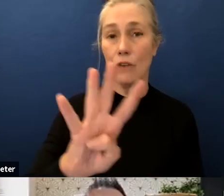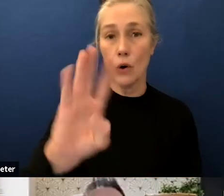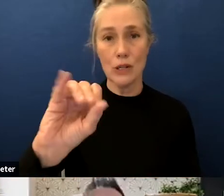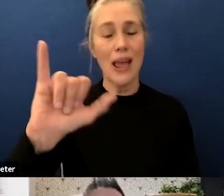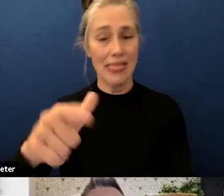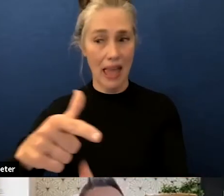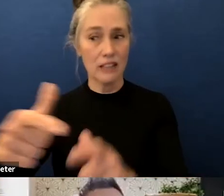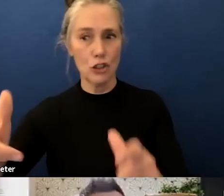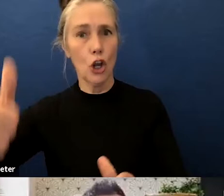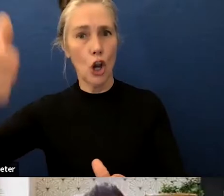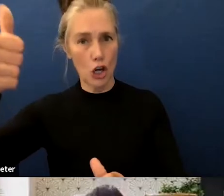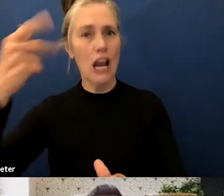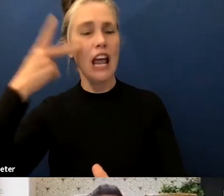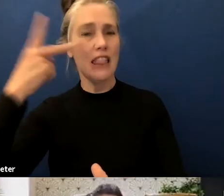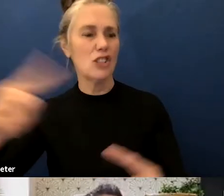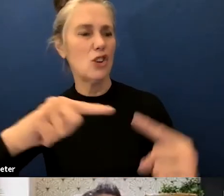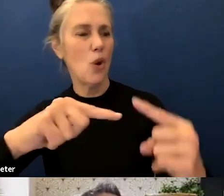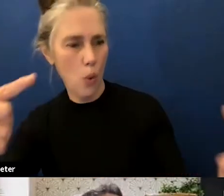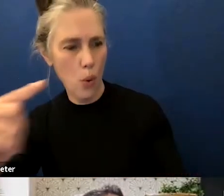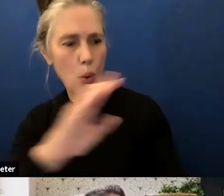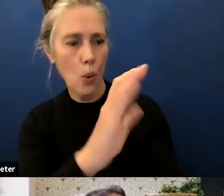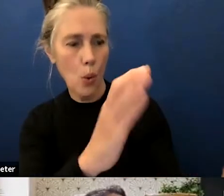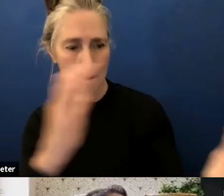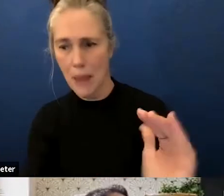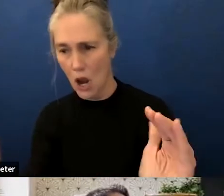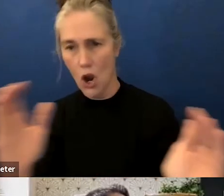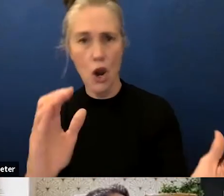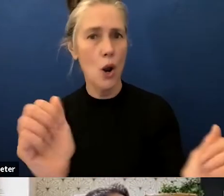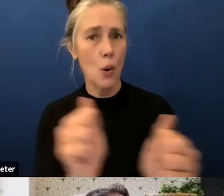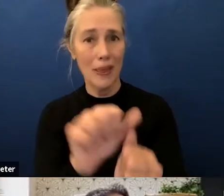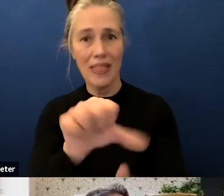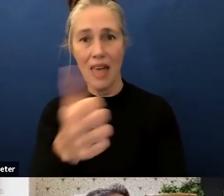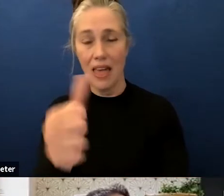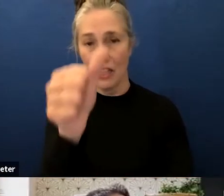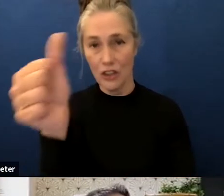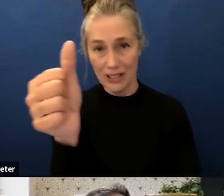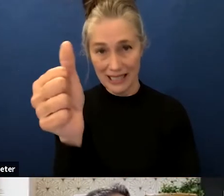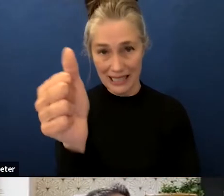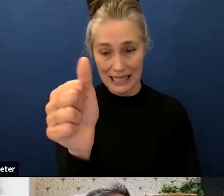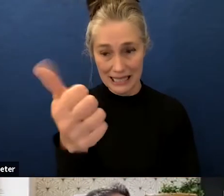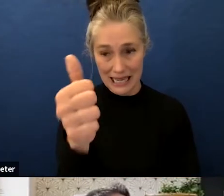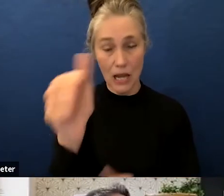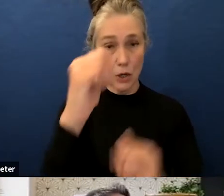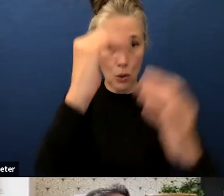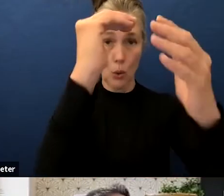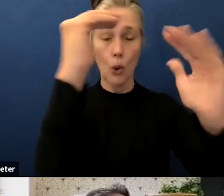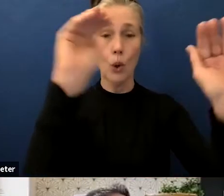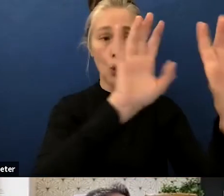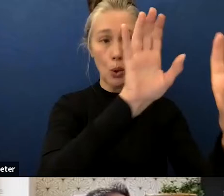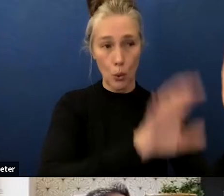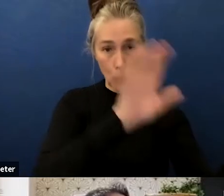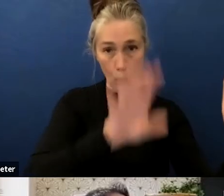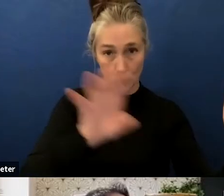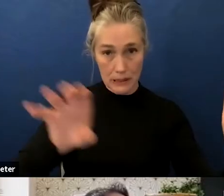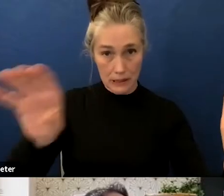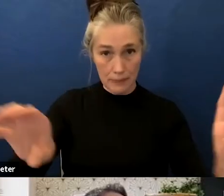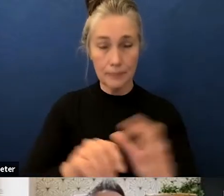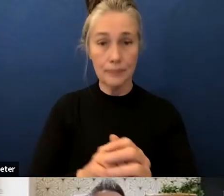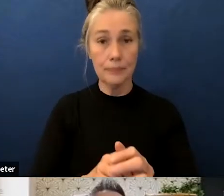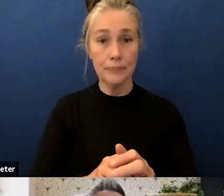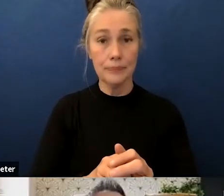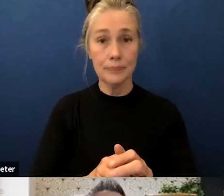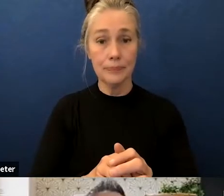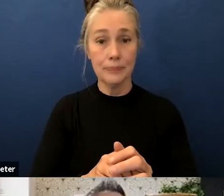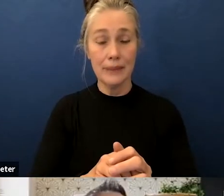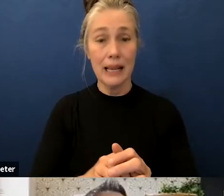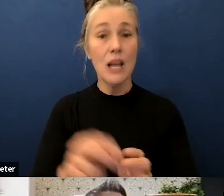that gives us our variance and the goal is to be under 10 we listed our key